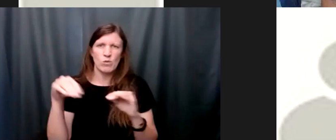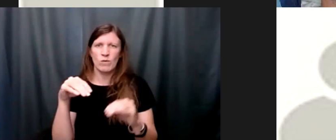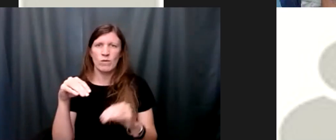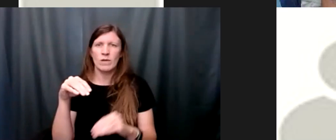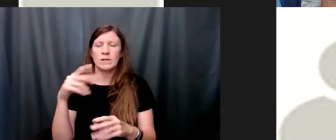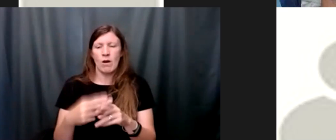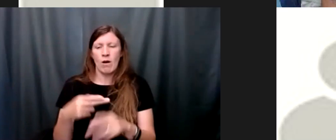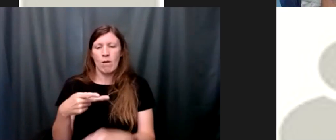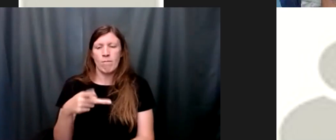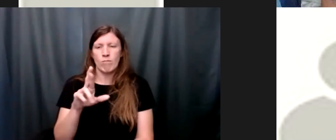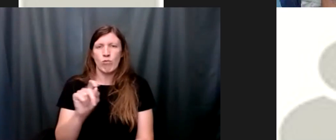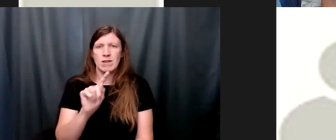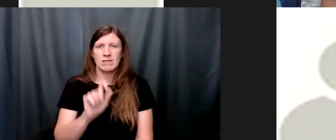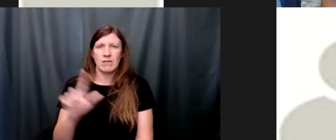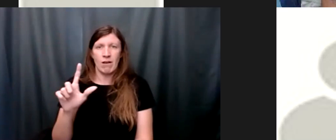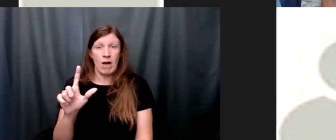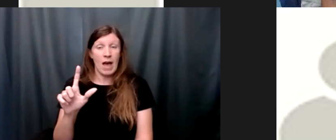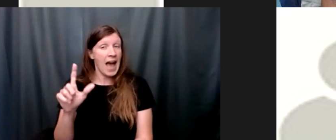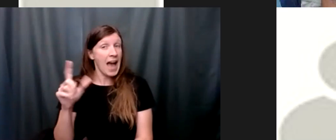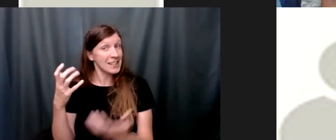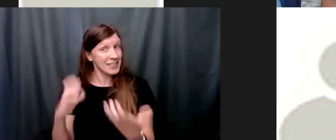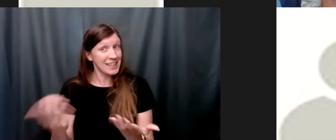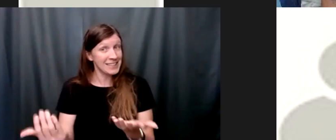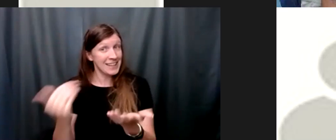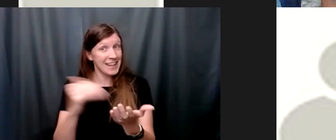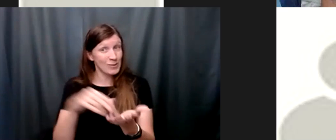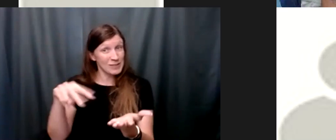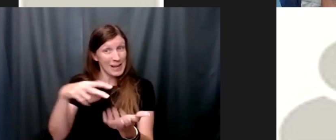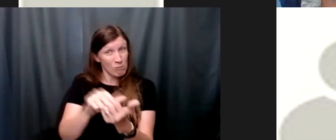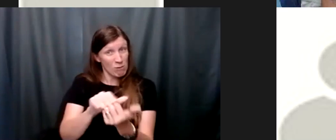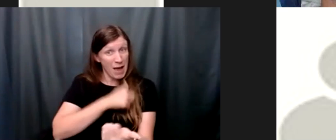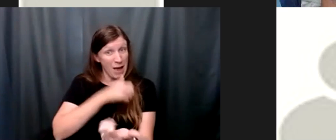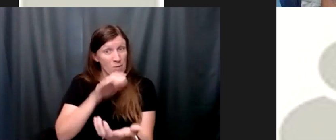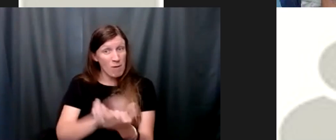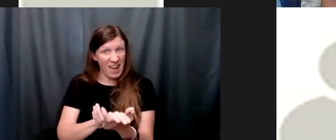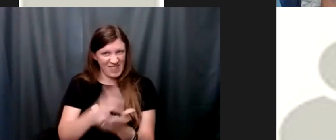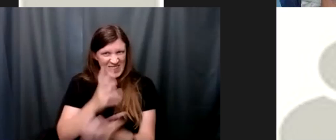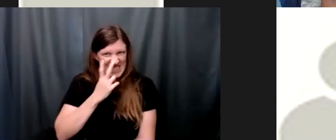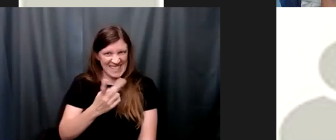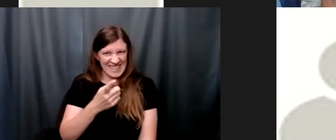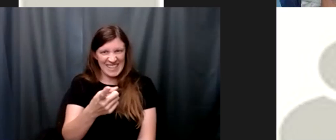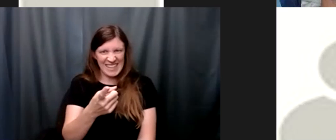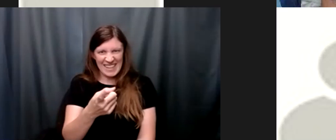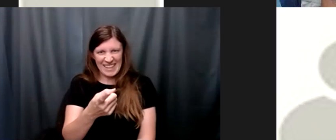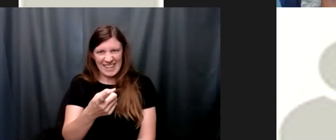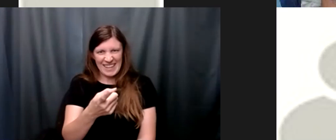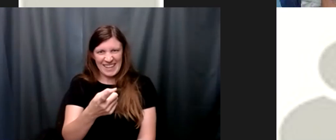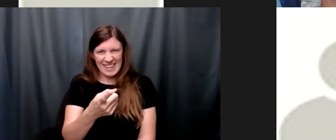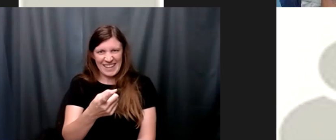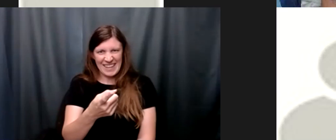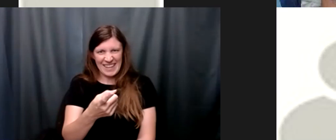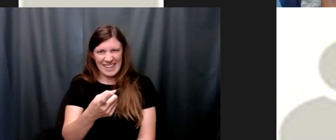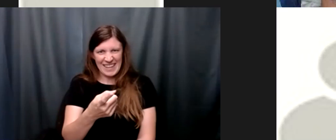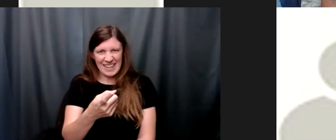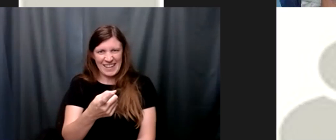i had a chance to dance once again with my wife here's proof my what my daughter was not very impressed